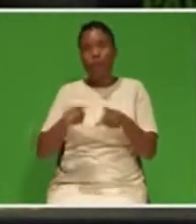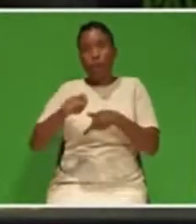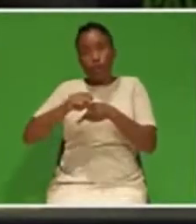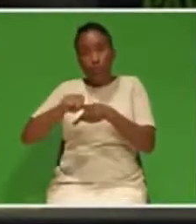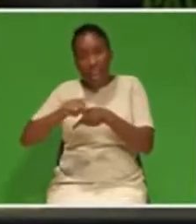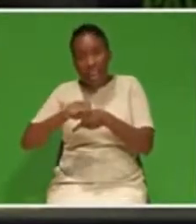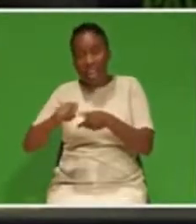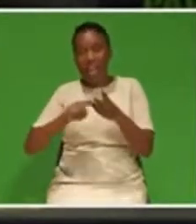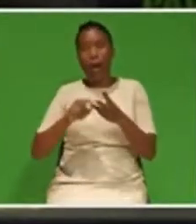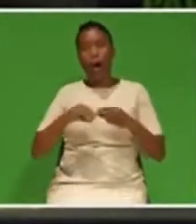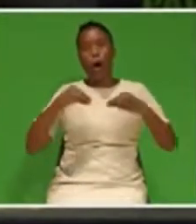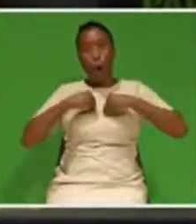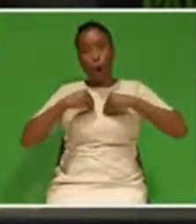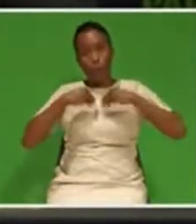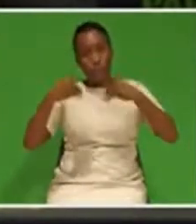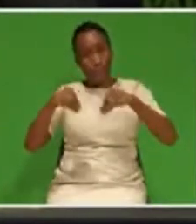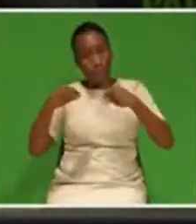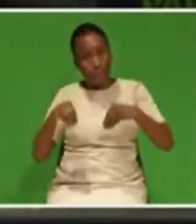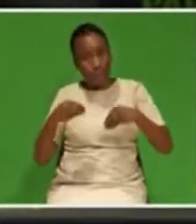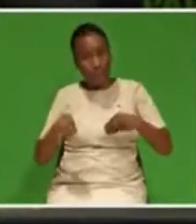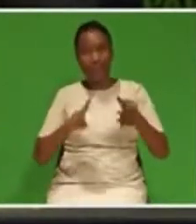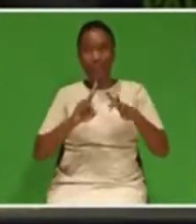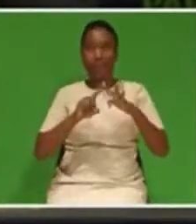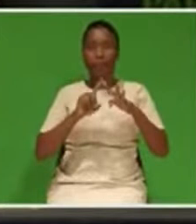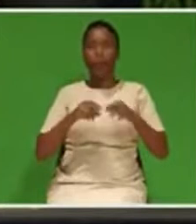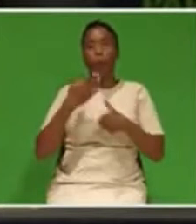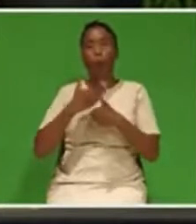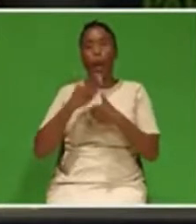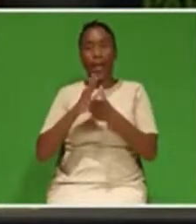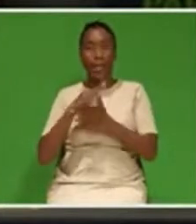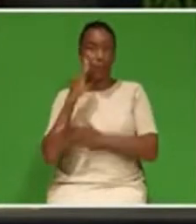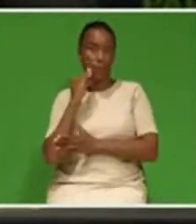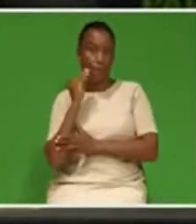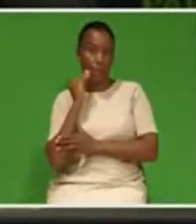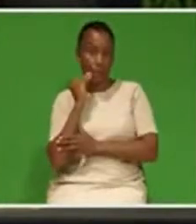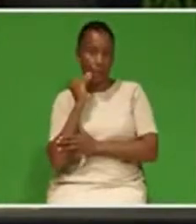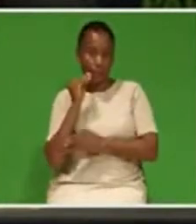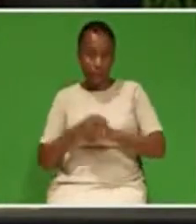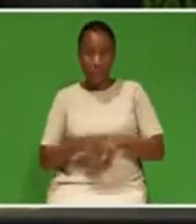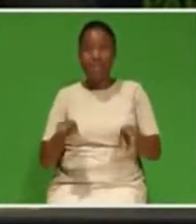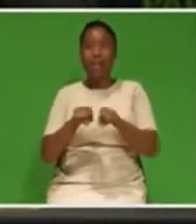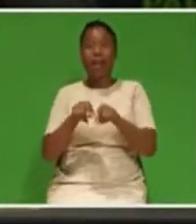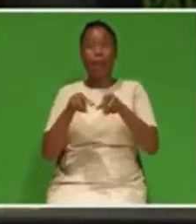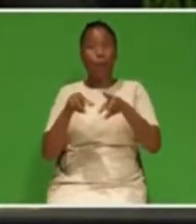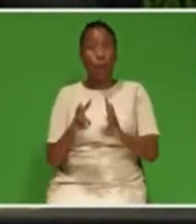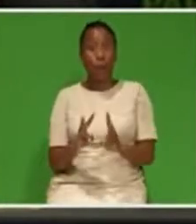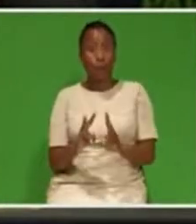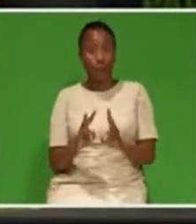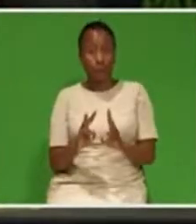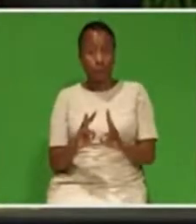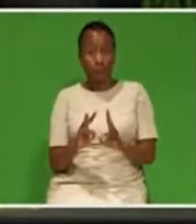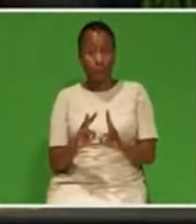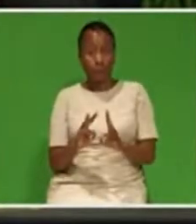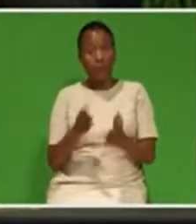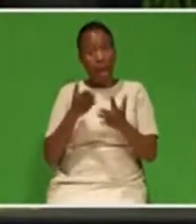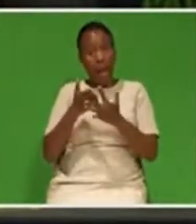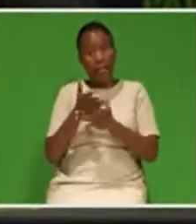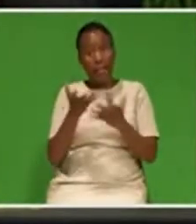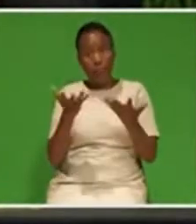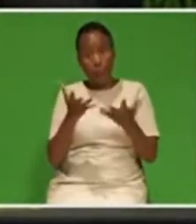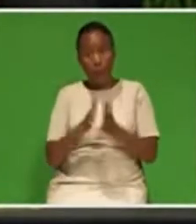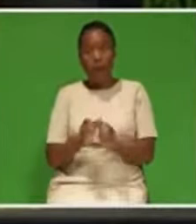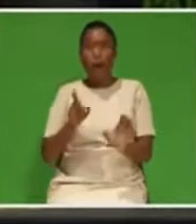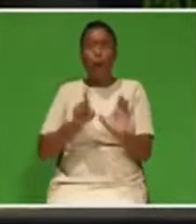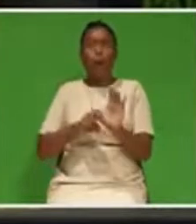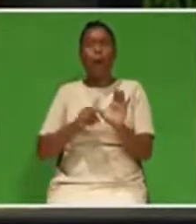entrepreneurship and work experience. By the same measure, access to quality health